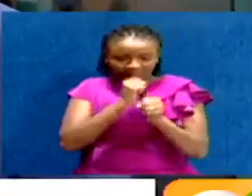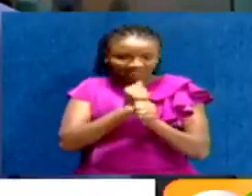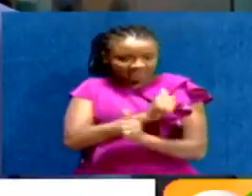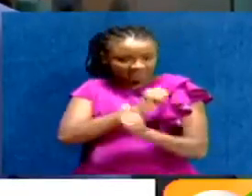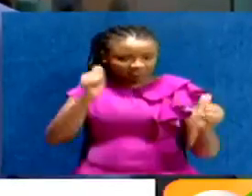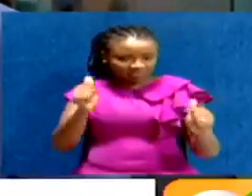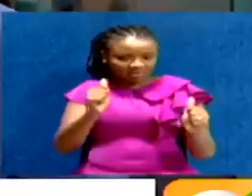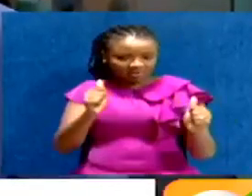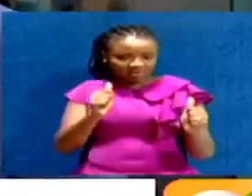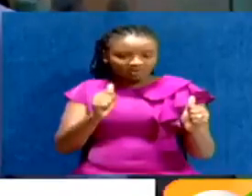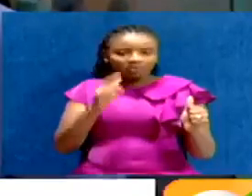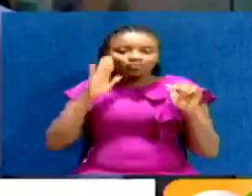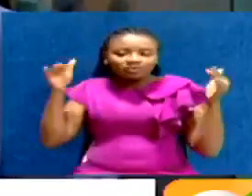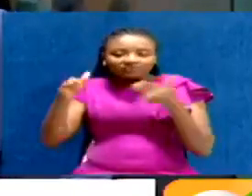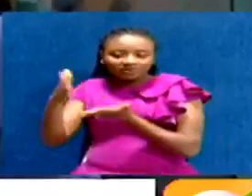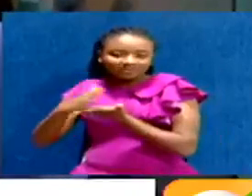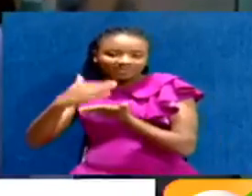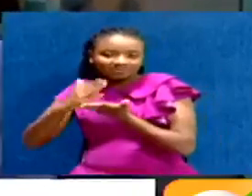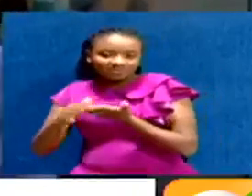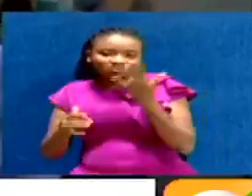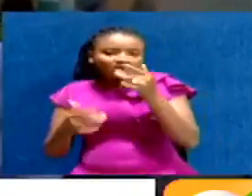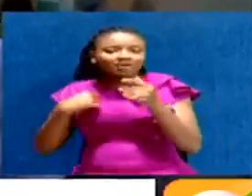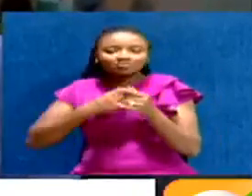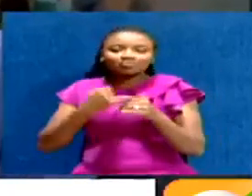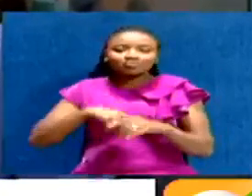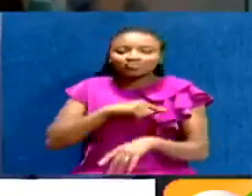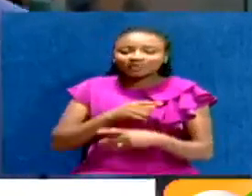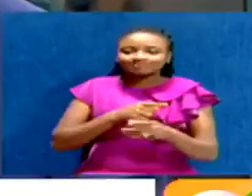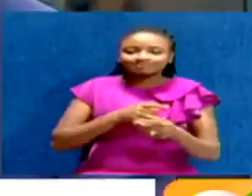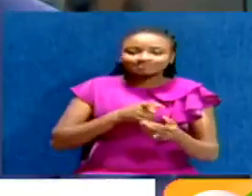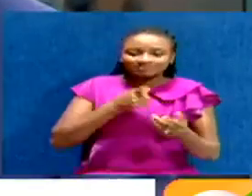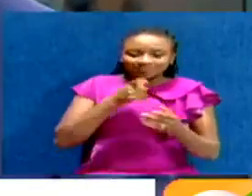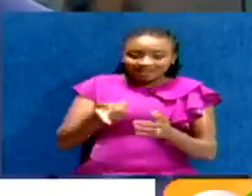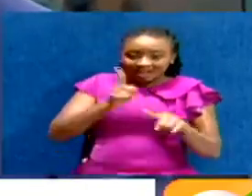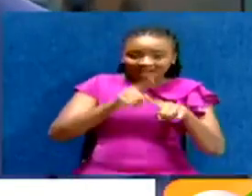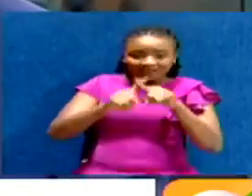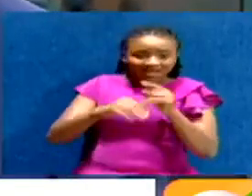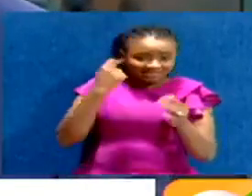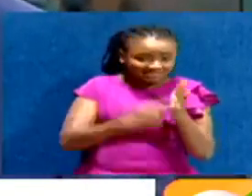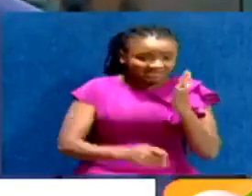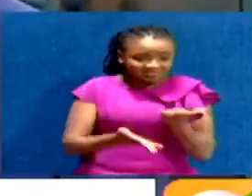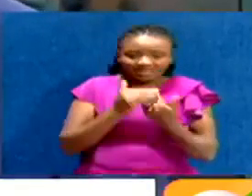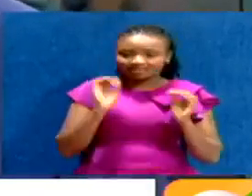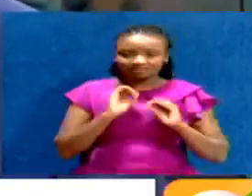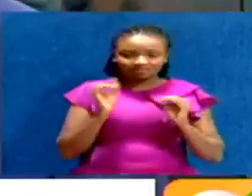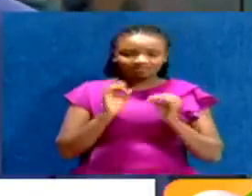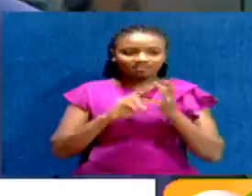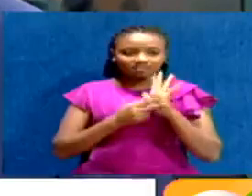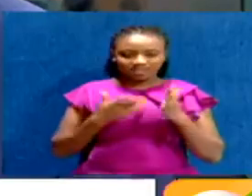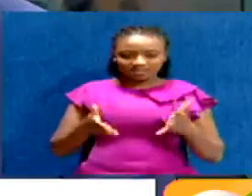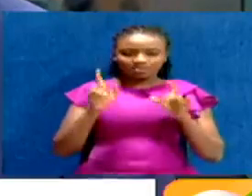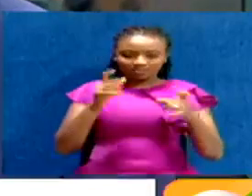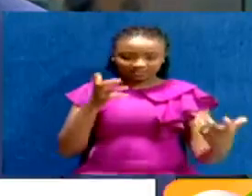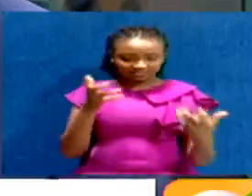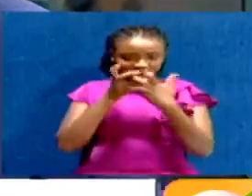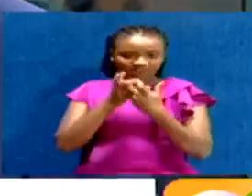by curtailing on a number of expenditures, because we cannot go about taxing our people. We have to now, within that parameter,